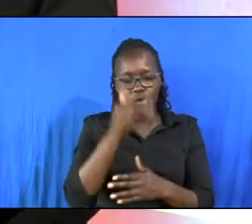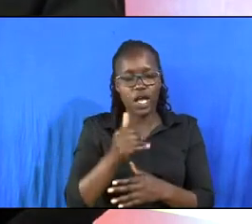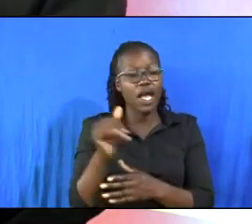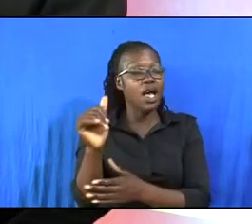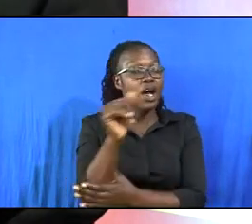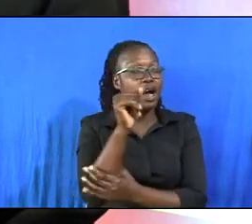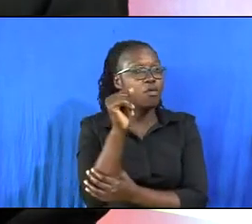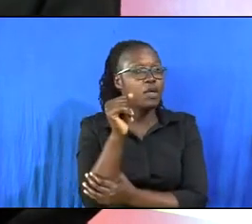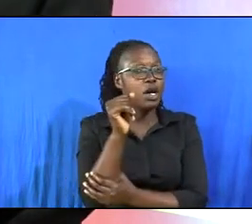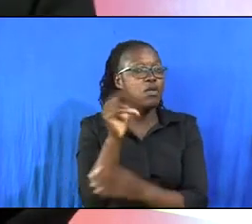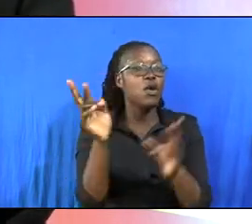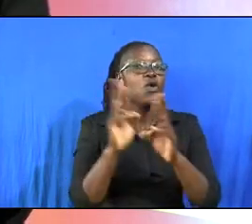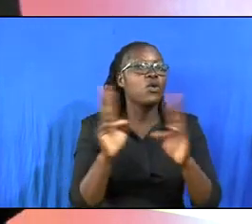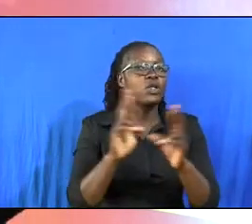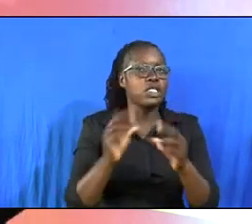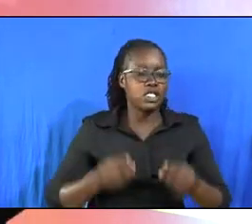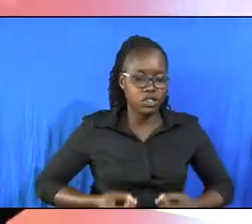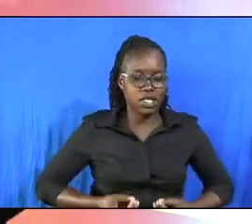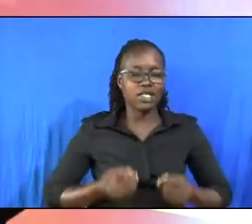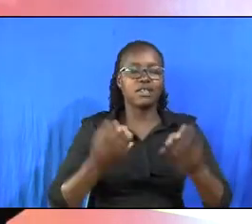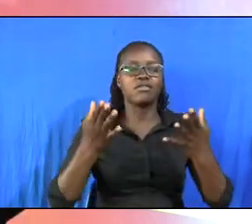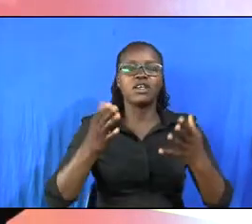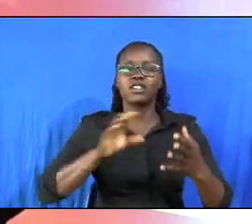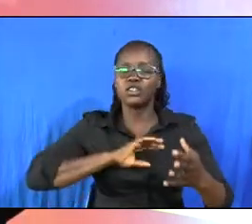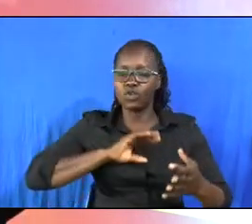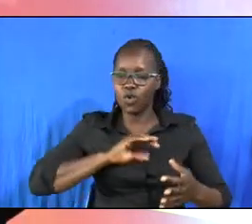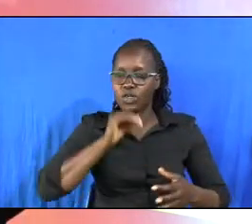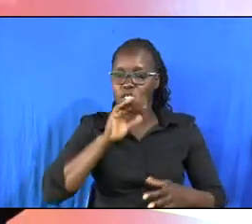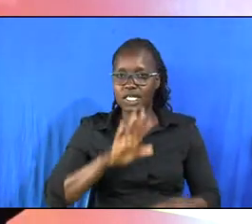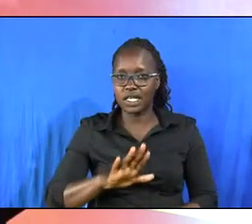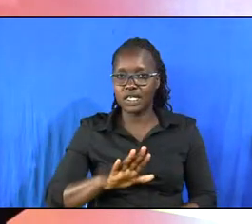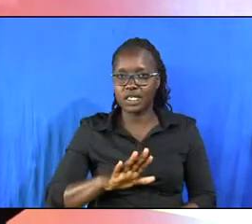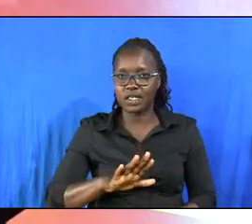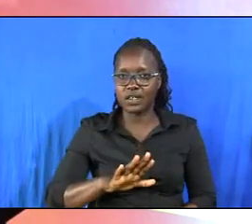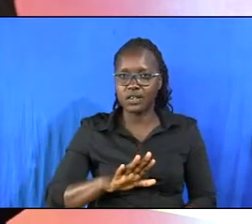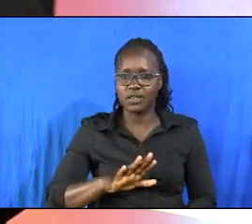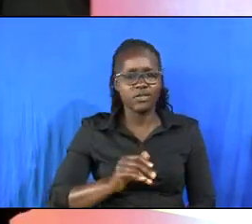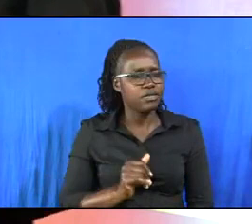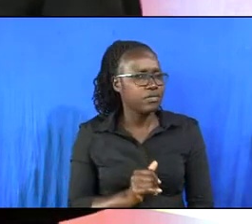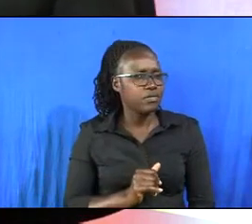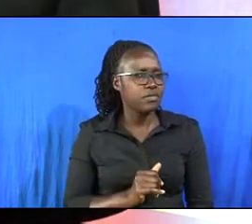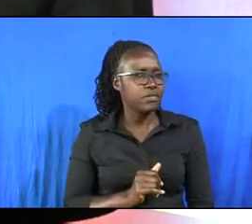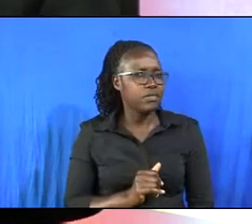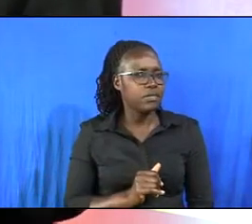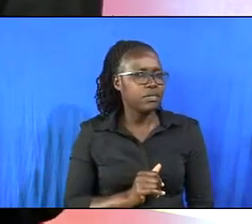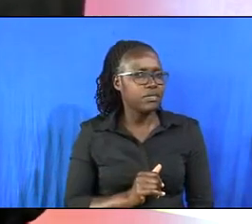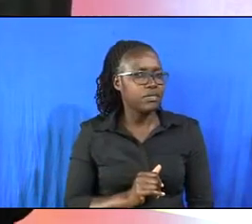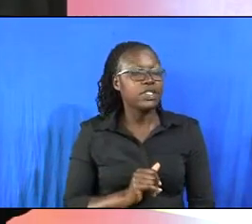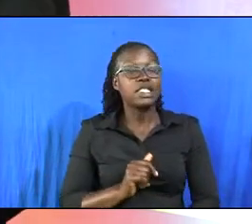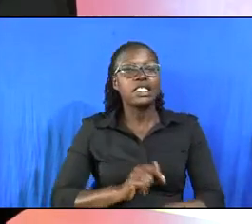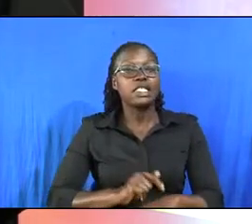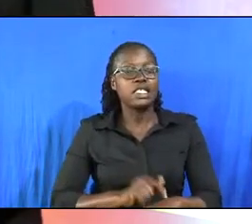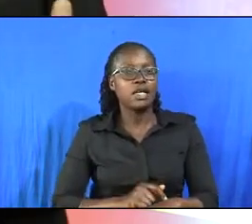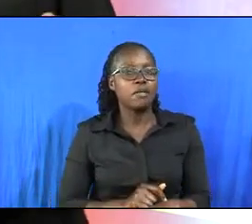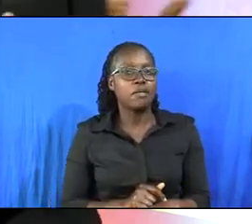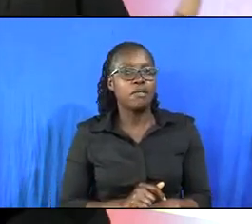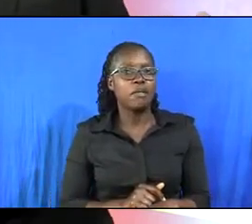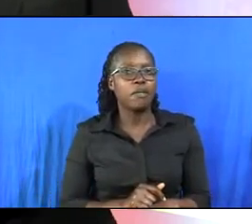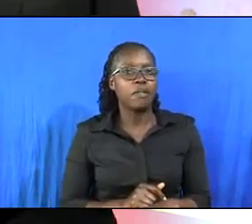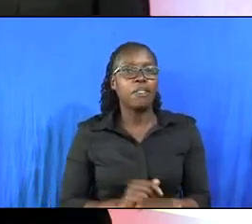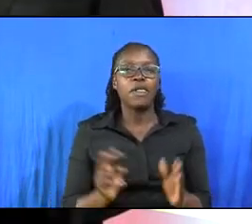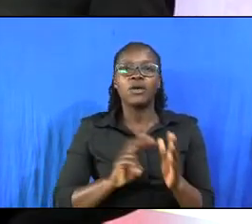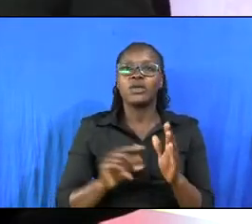abraham was ready to sacrifice his own son you know uh when you look at